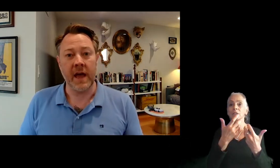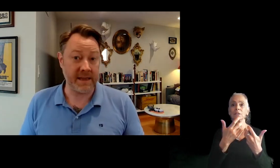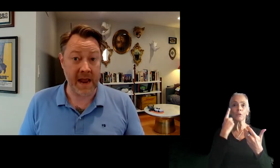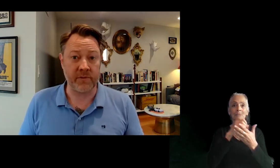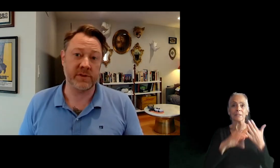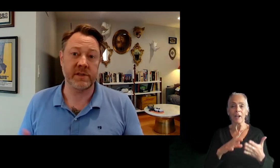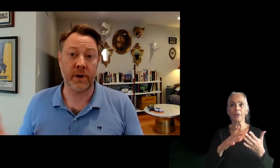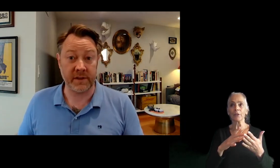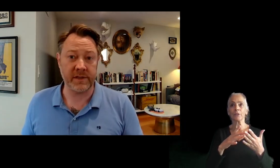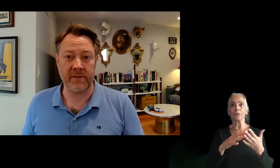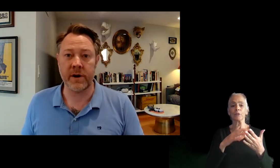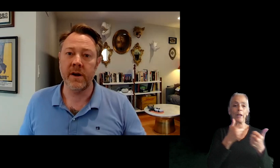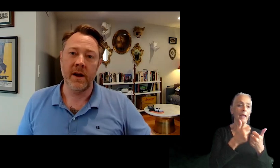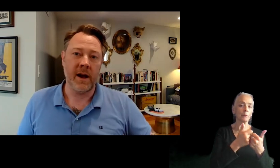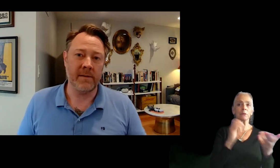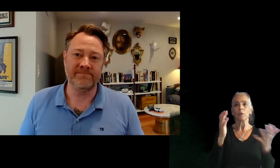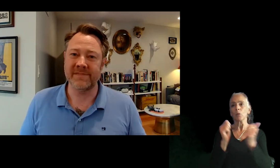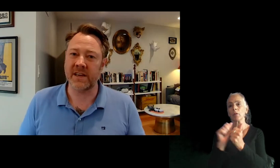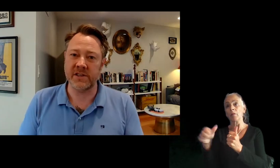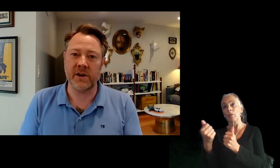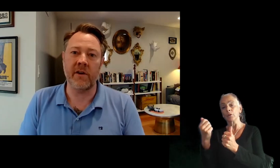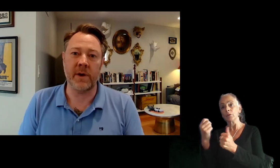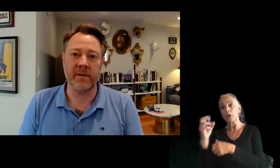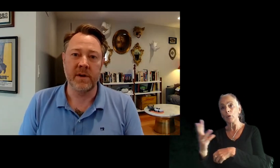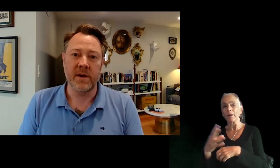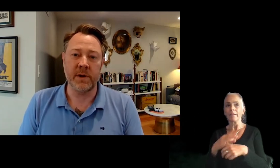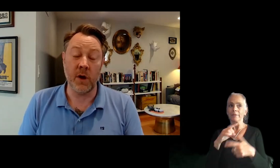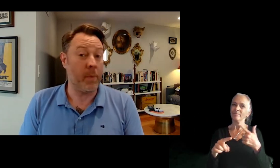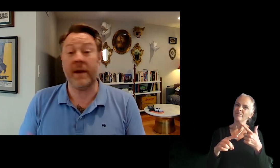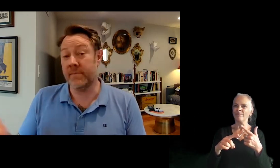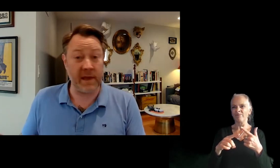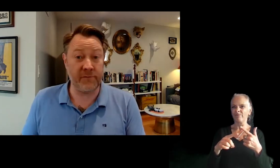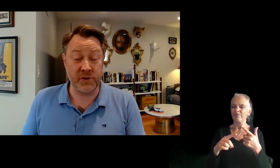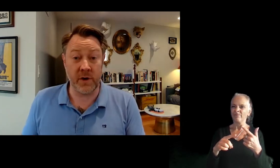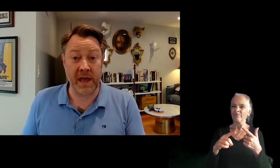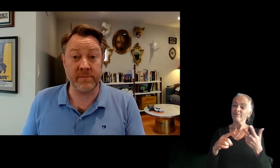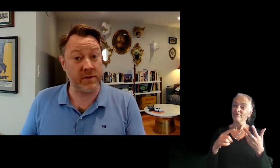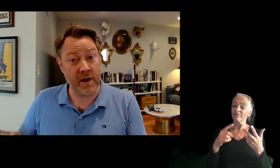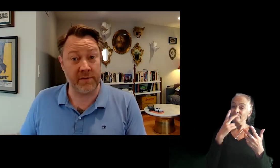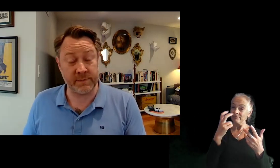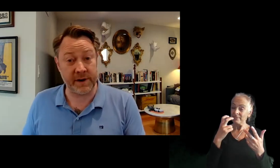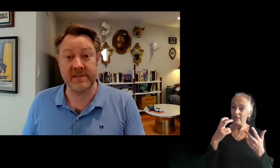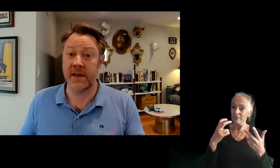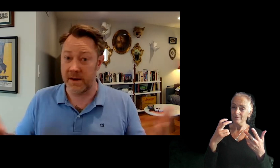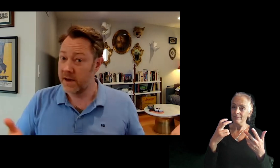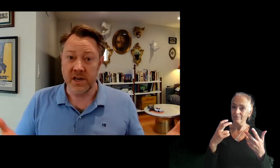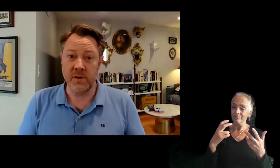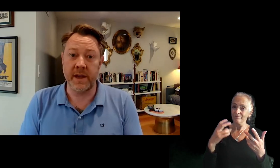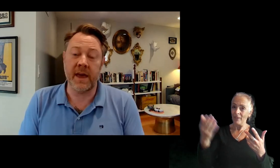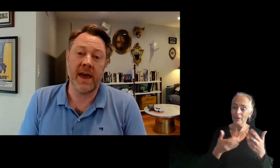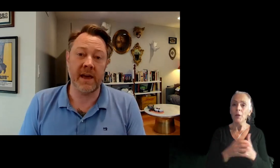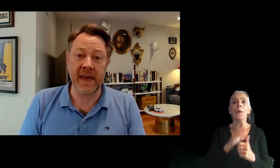facing and games versus productivity software, it's going to start you off pretty, pretty low. But if you do know games and you've known an experience, then